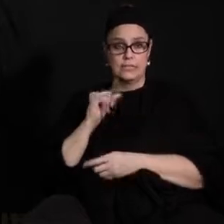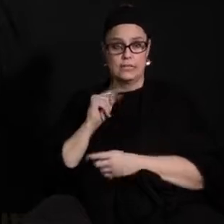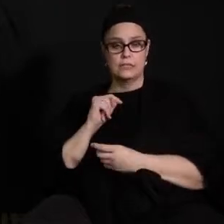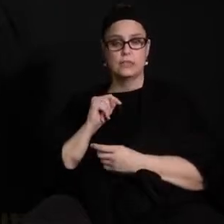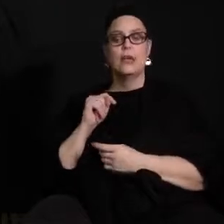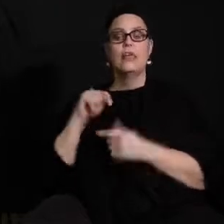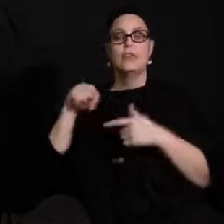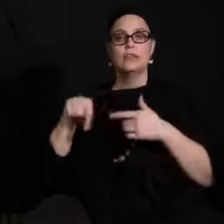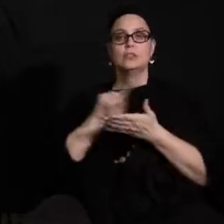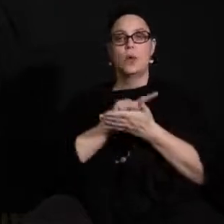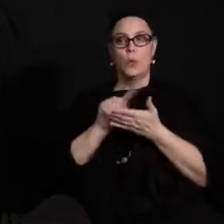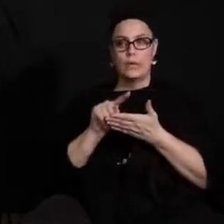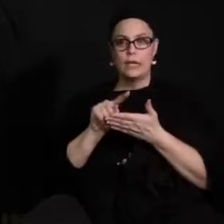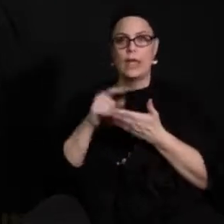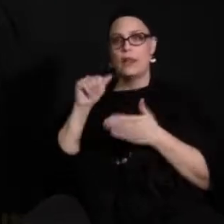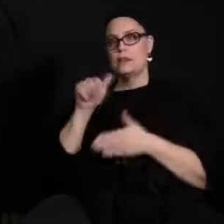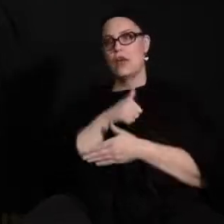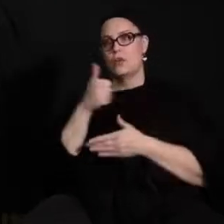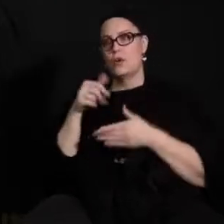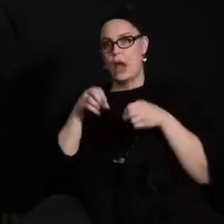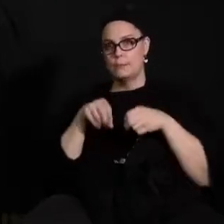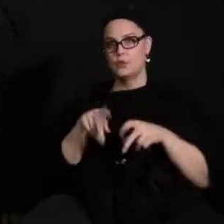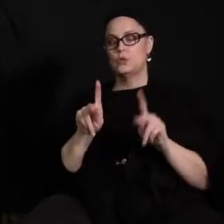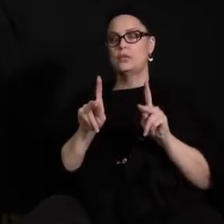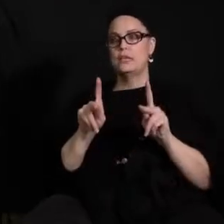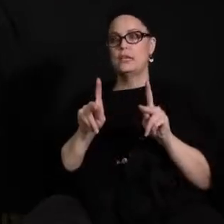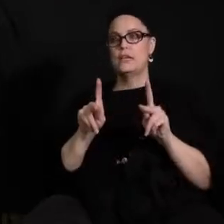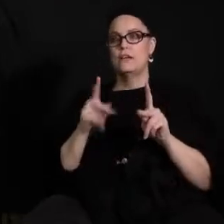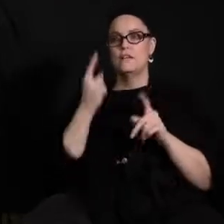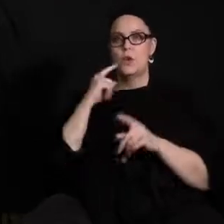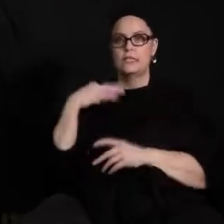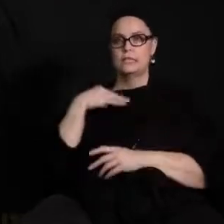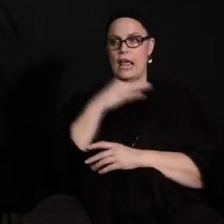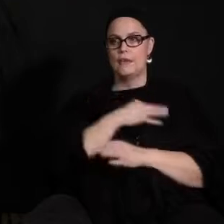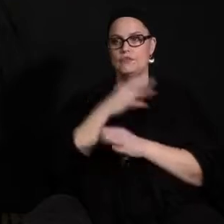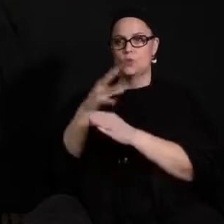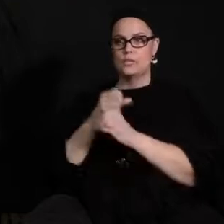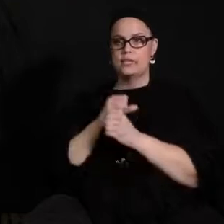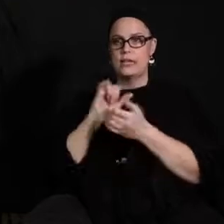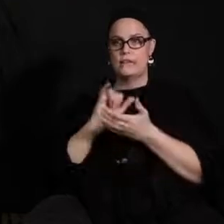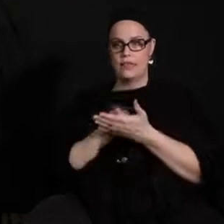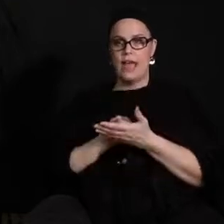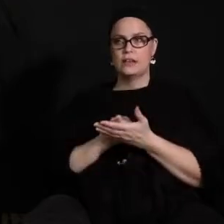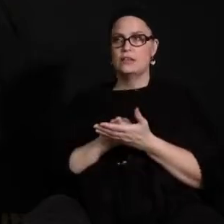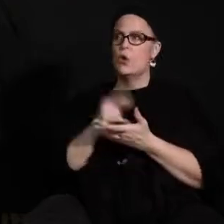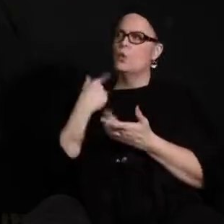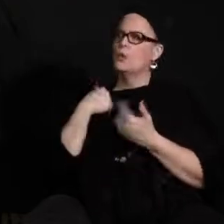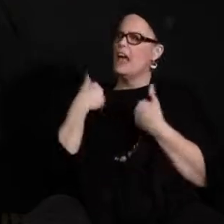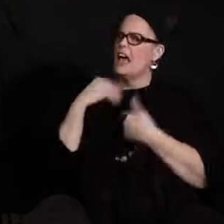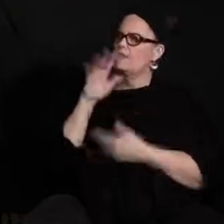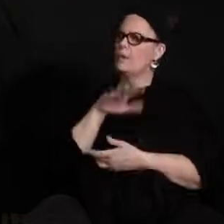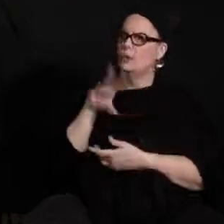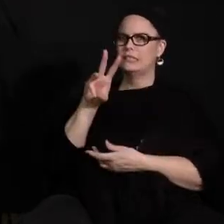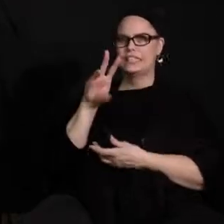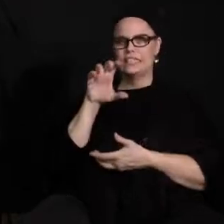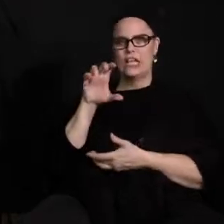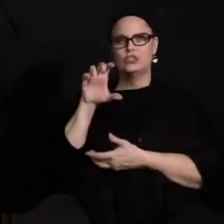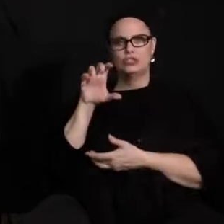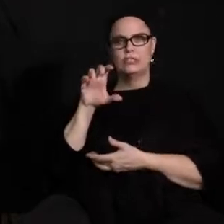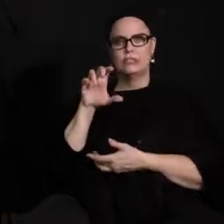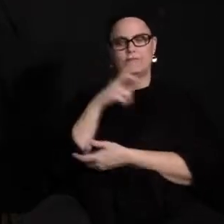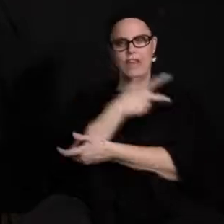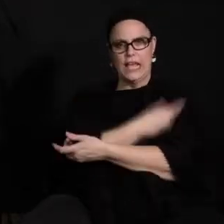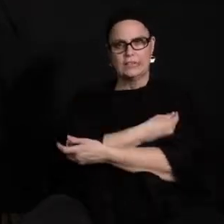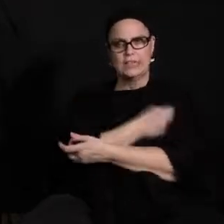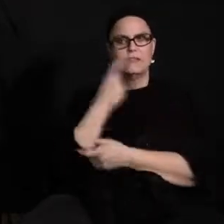another opportunity for our staff to receive the vaccine this coming saturday we have an allotment of 600 vaccine um